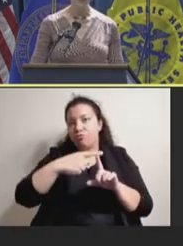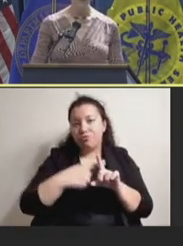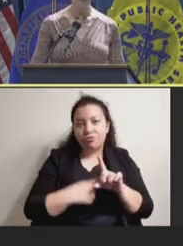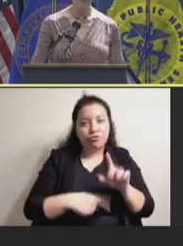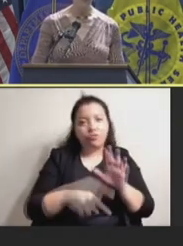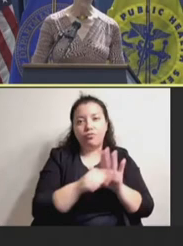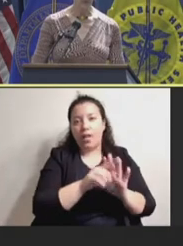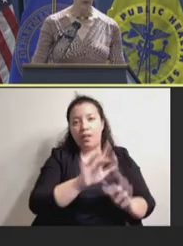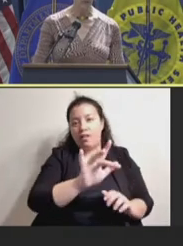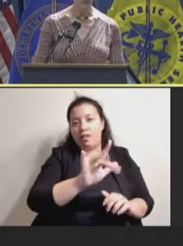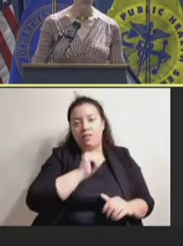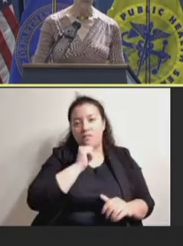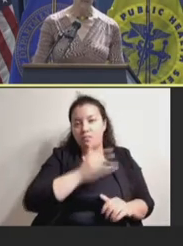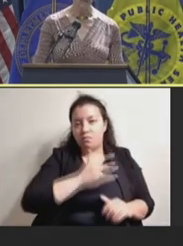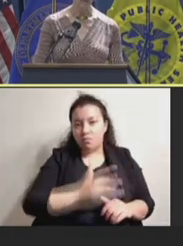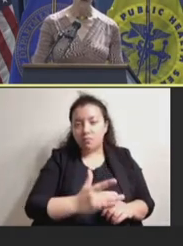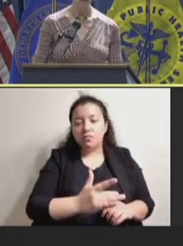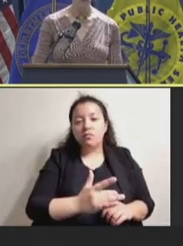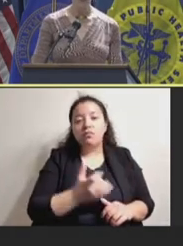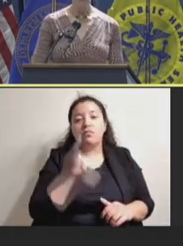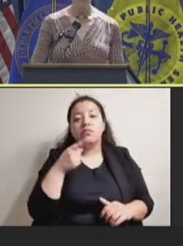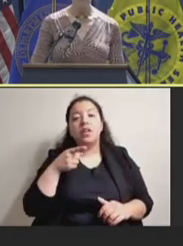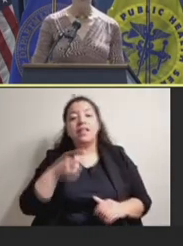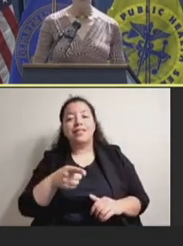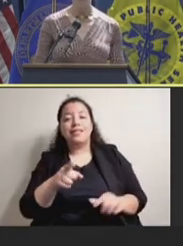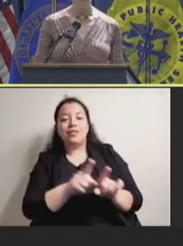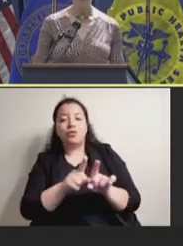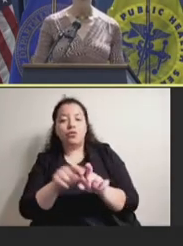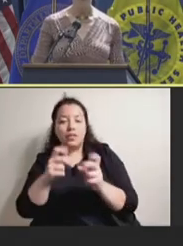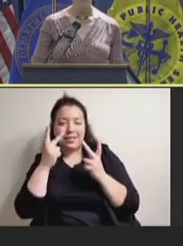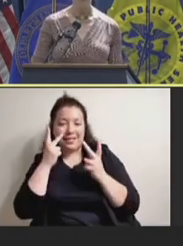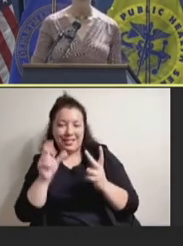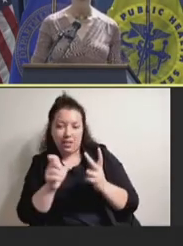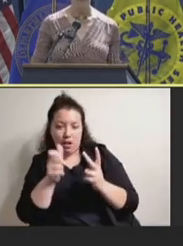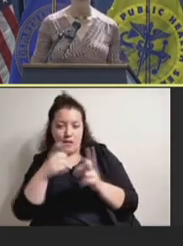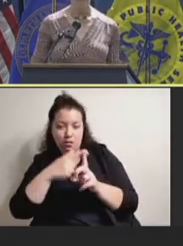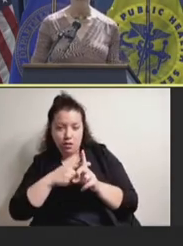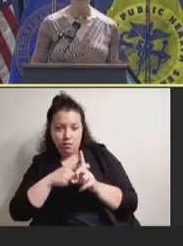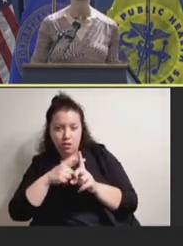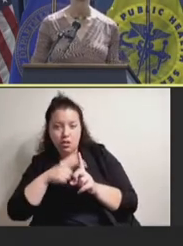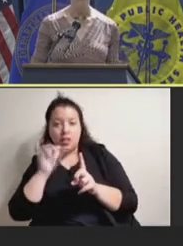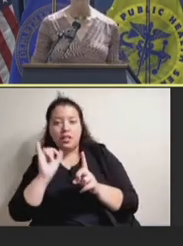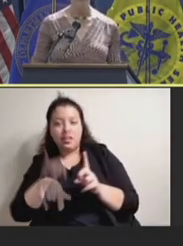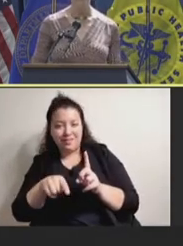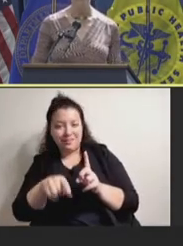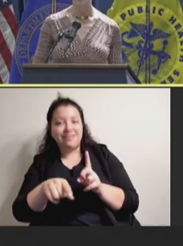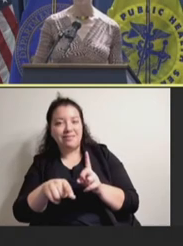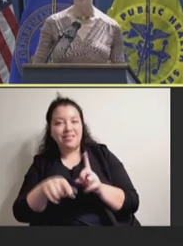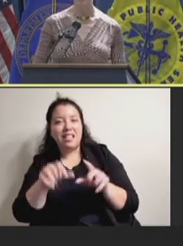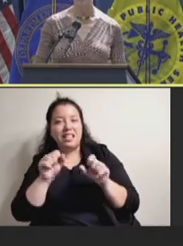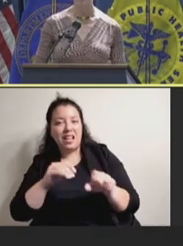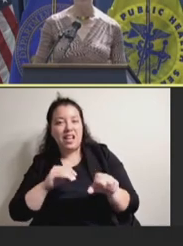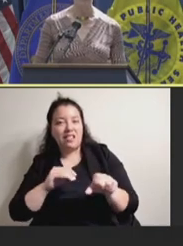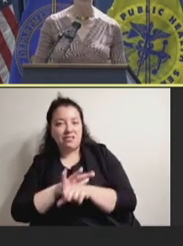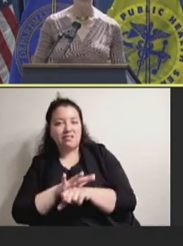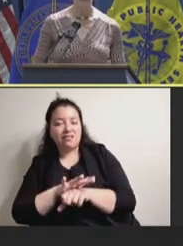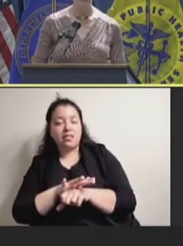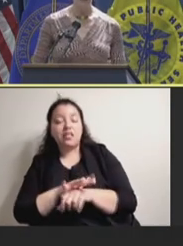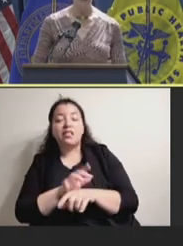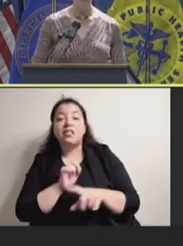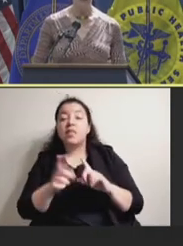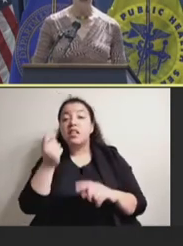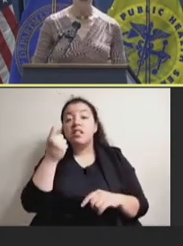ambient temperature. But even at warm temperatures and less efficient freezing,